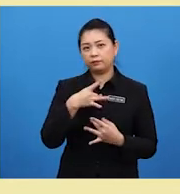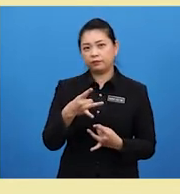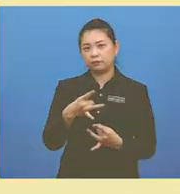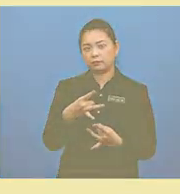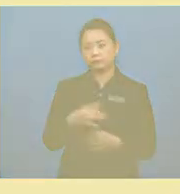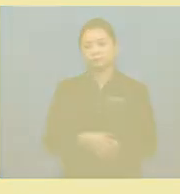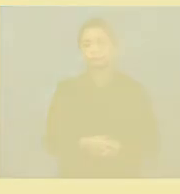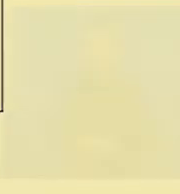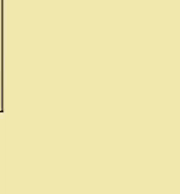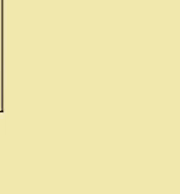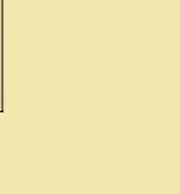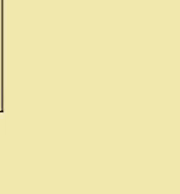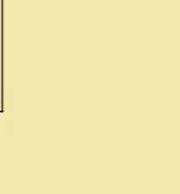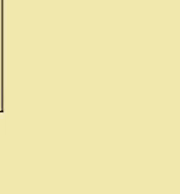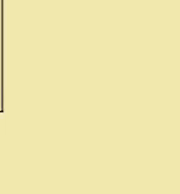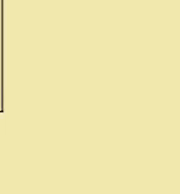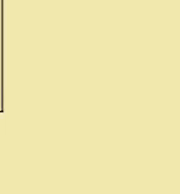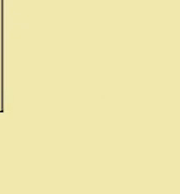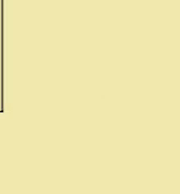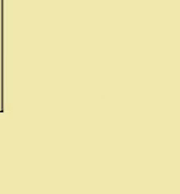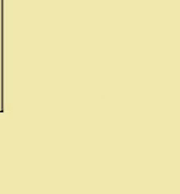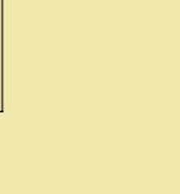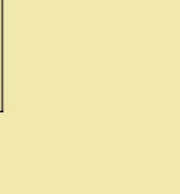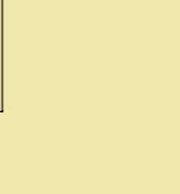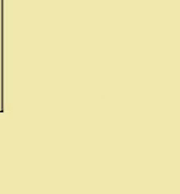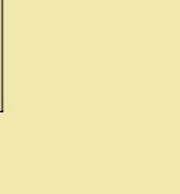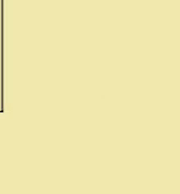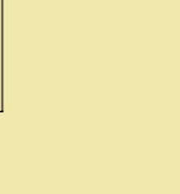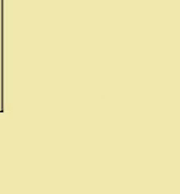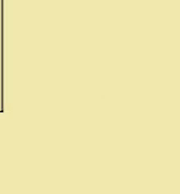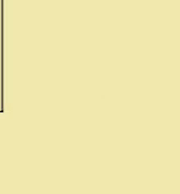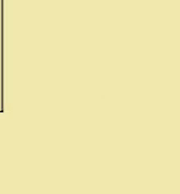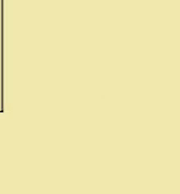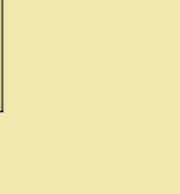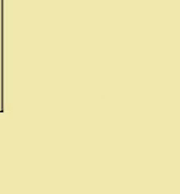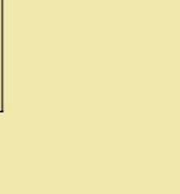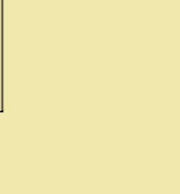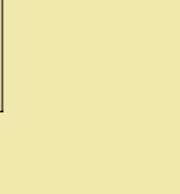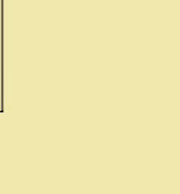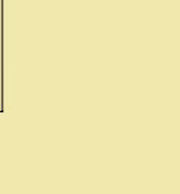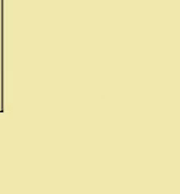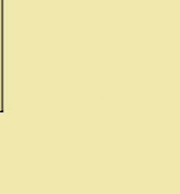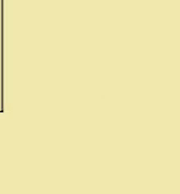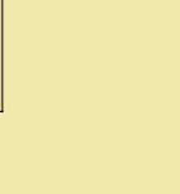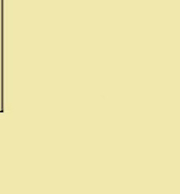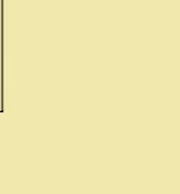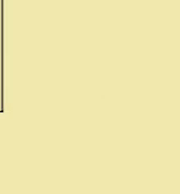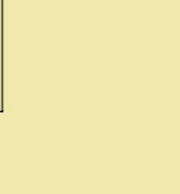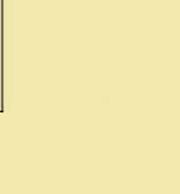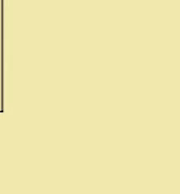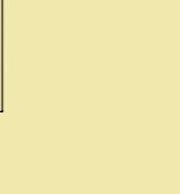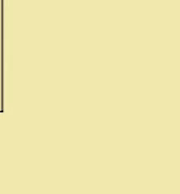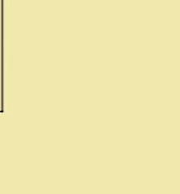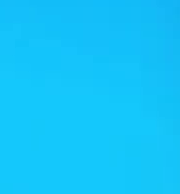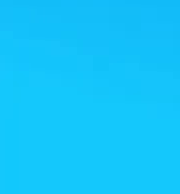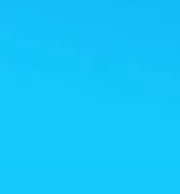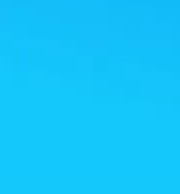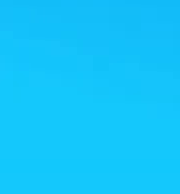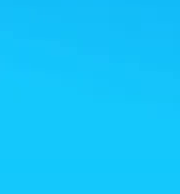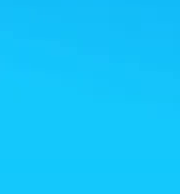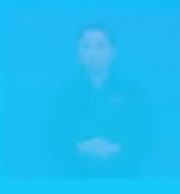I'd